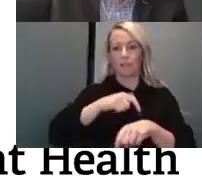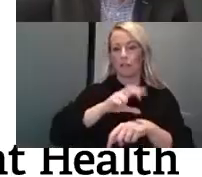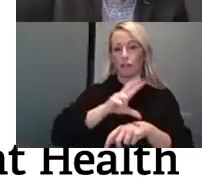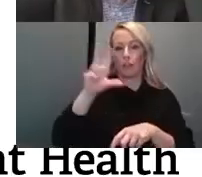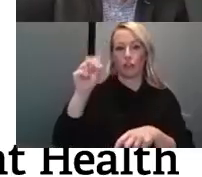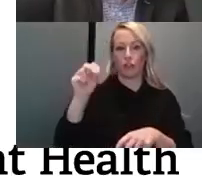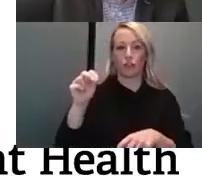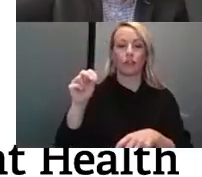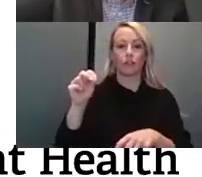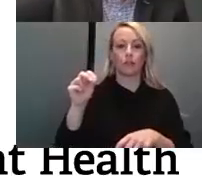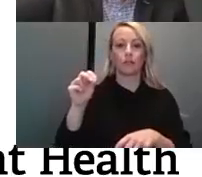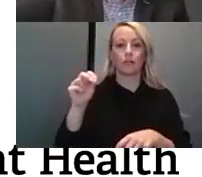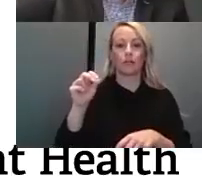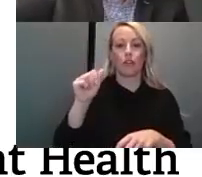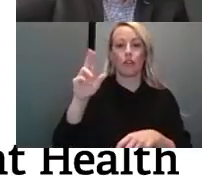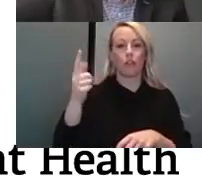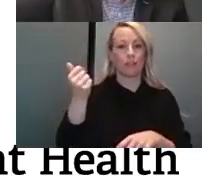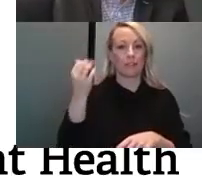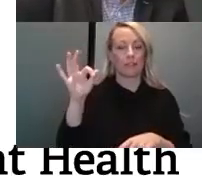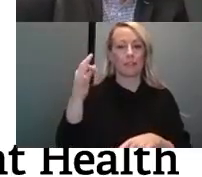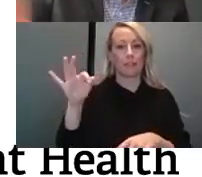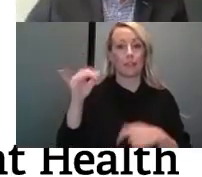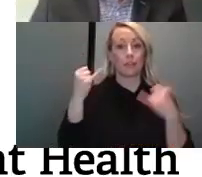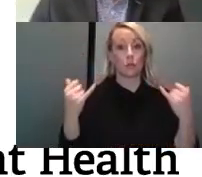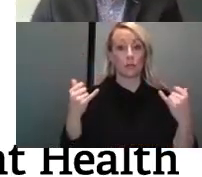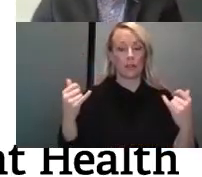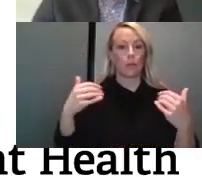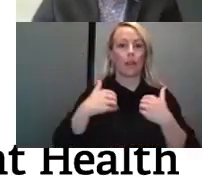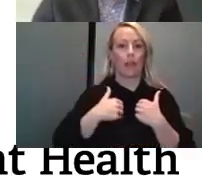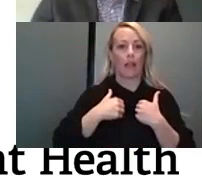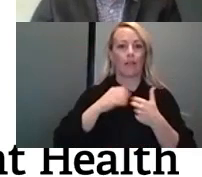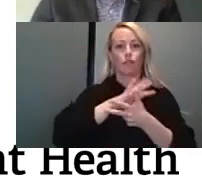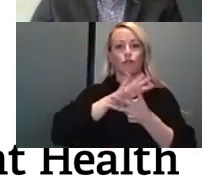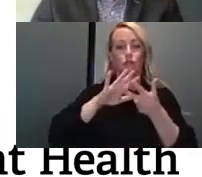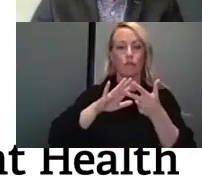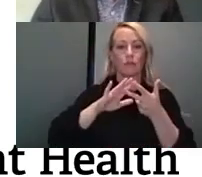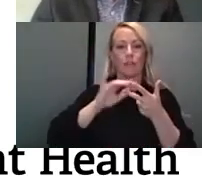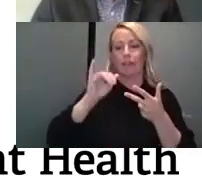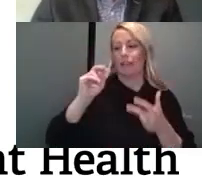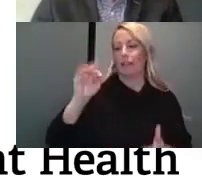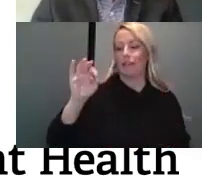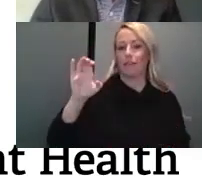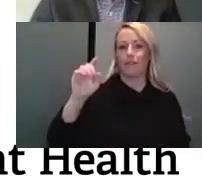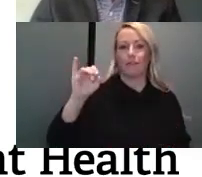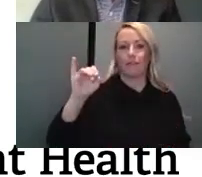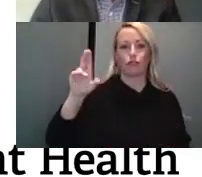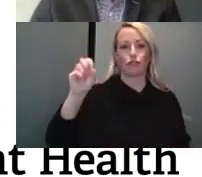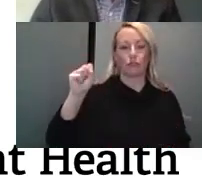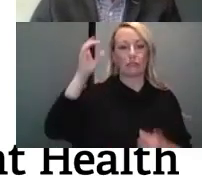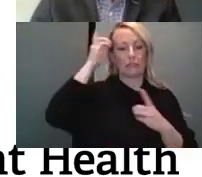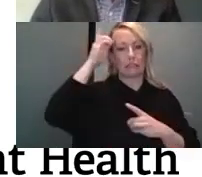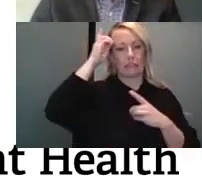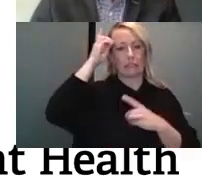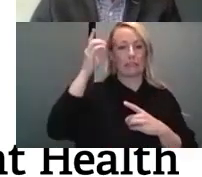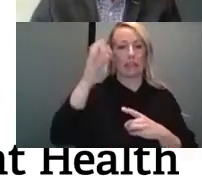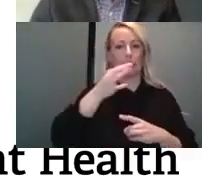on August 19th. Today we have a trio of infectious disease experts and two health